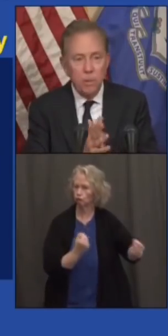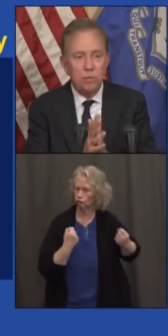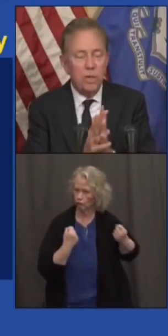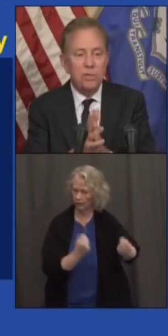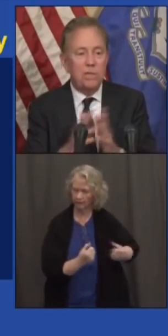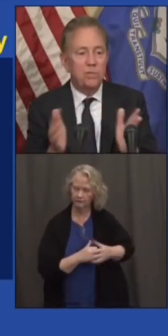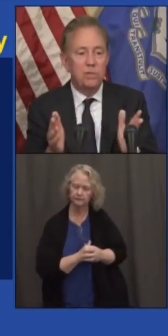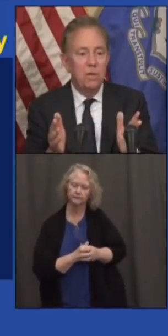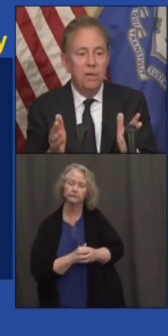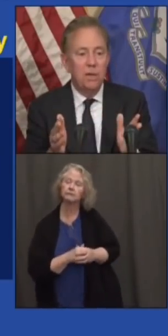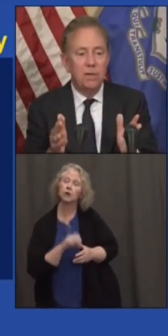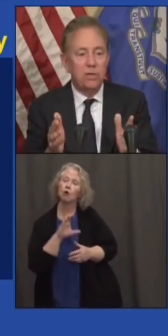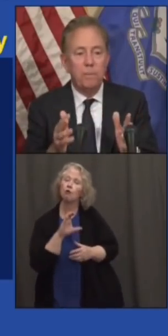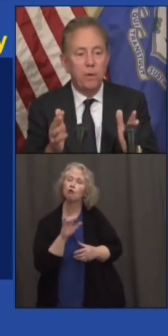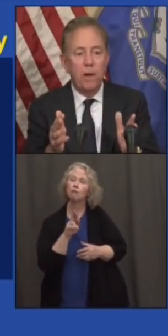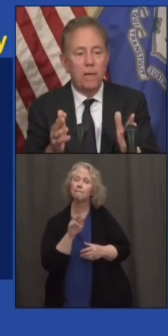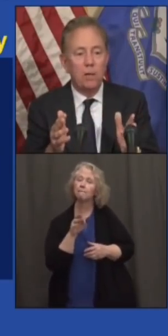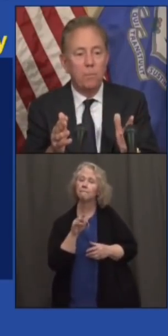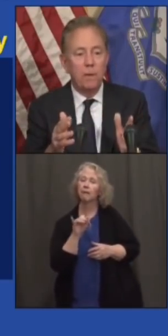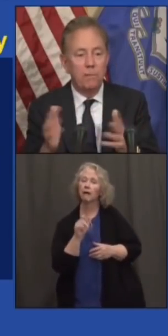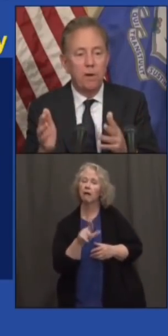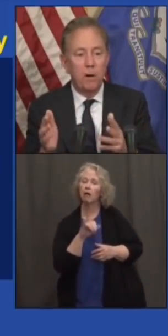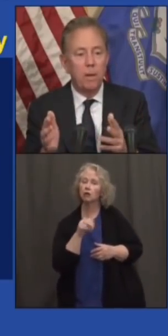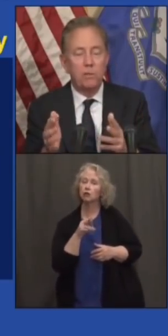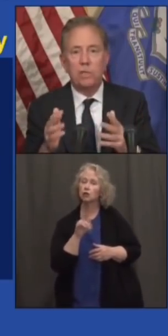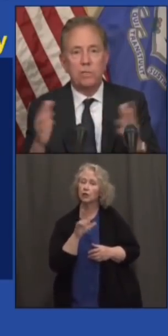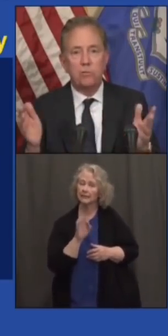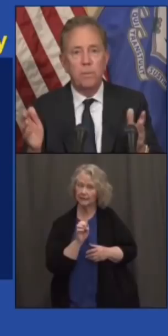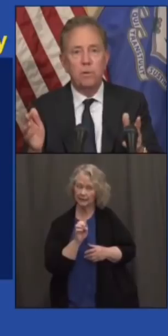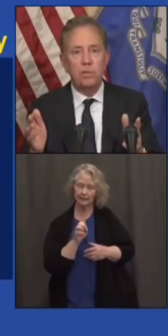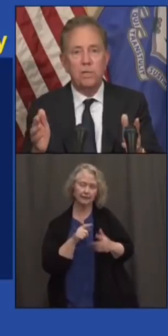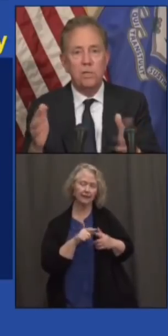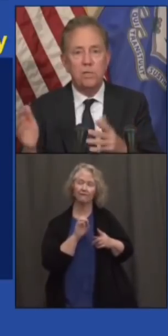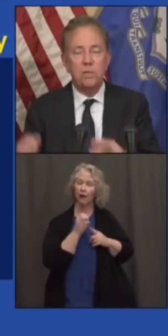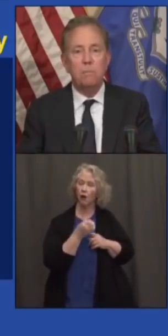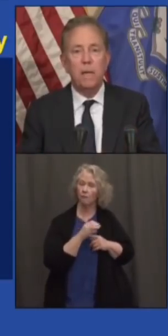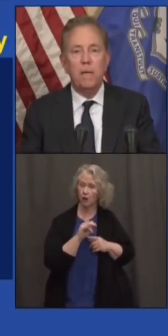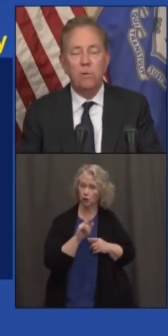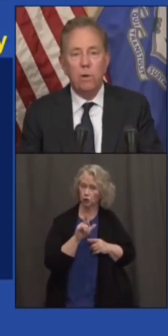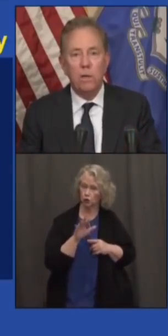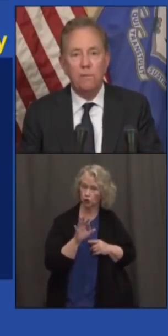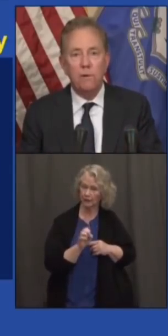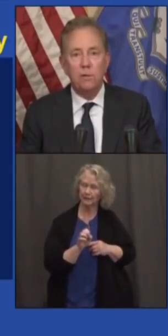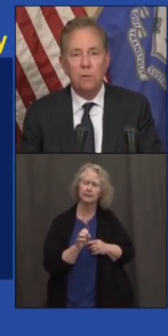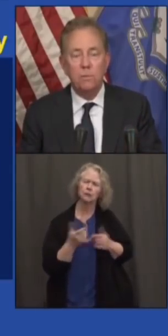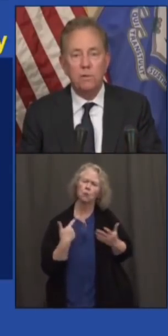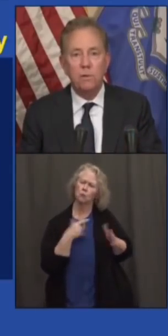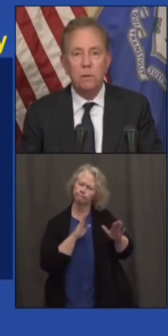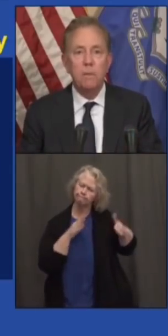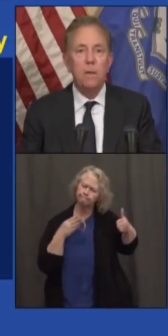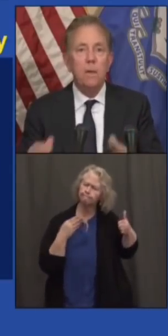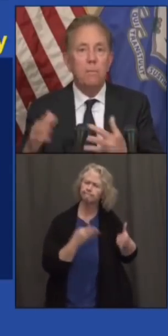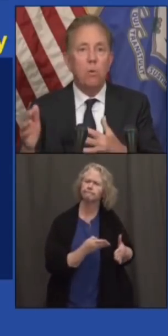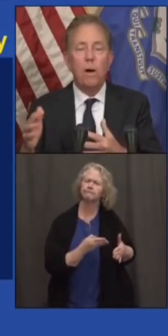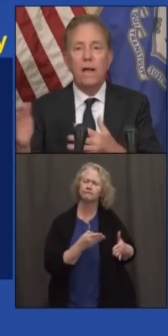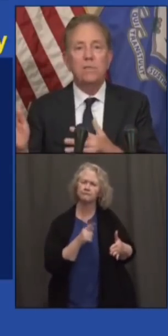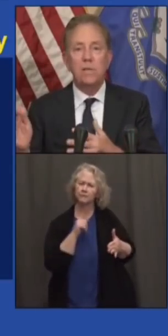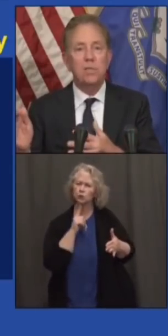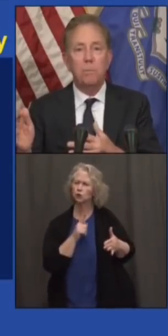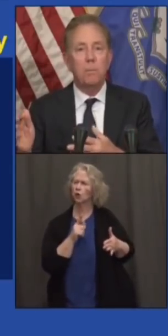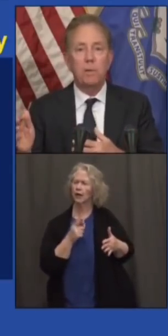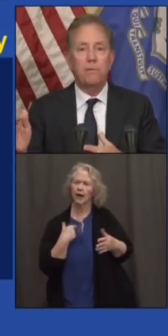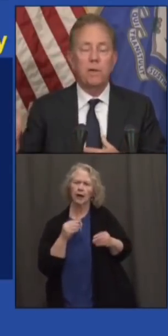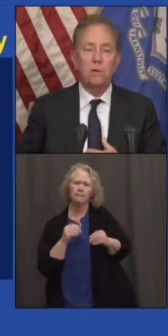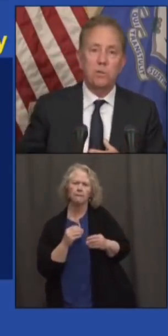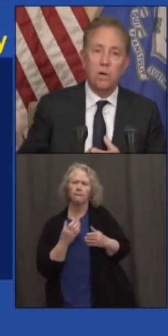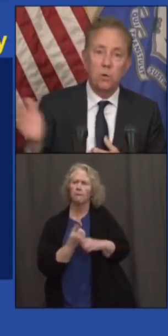Criminal justice, jumping around a little bit. Environmental justice. Criminal justice, making a real effort in terms of more access